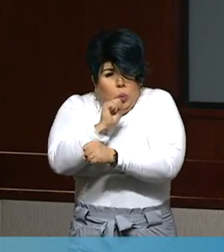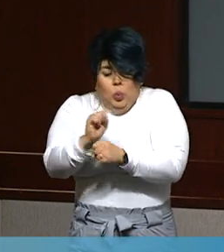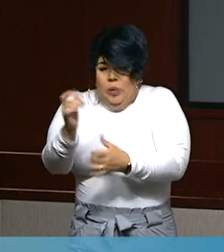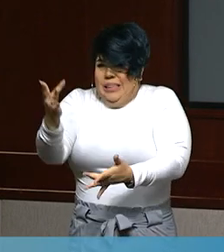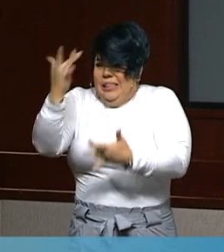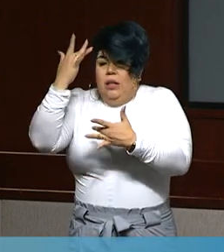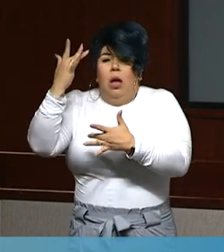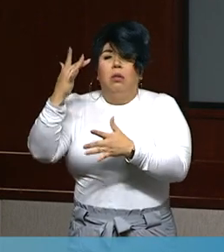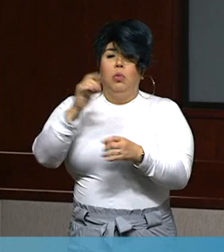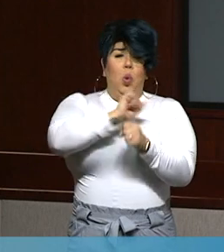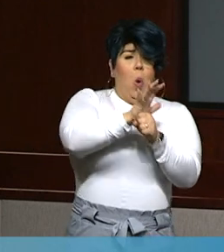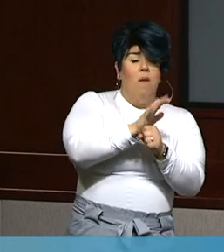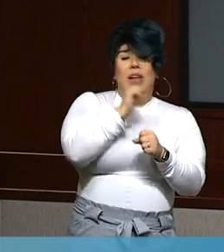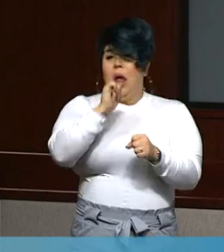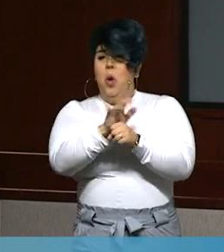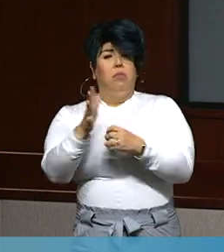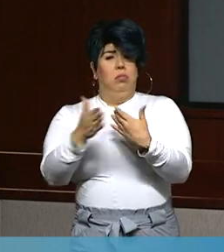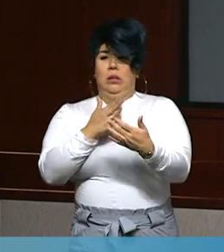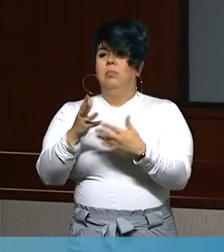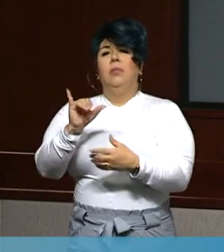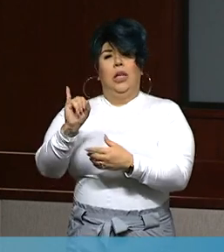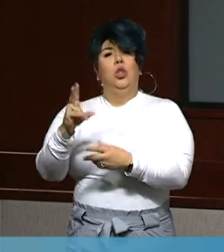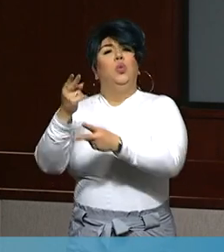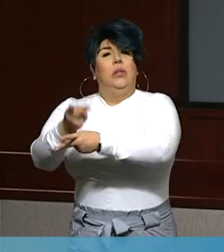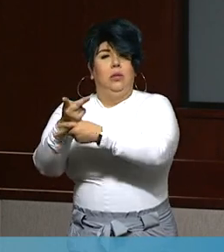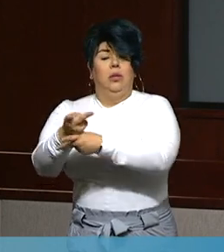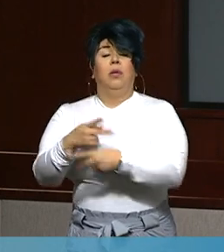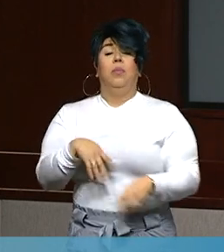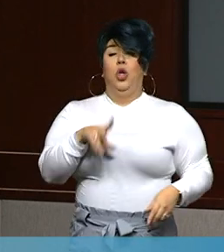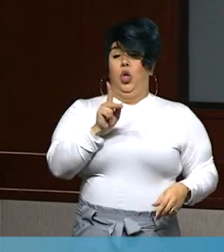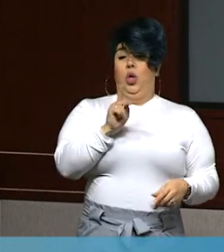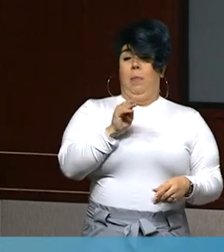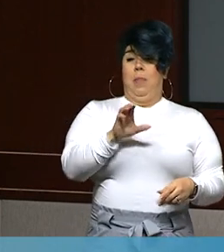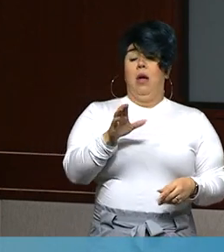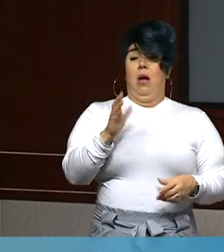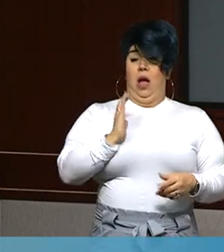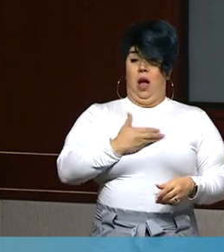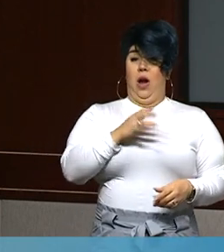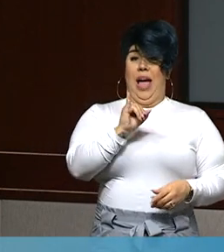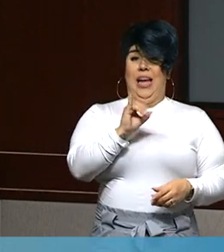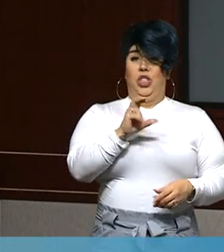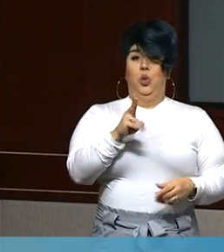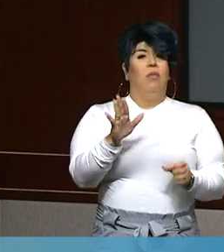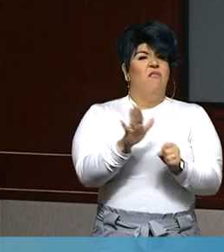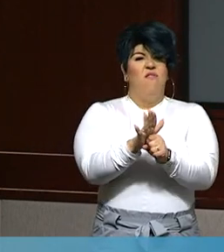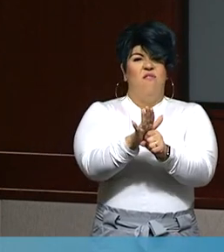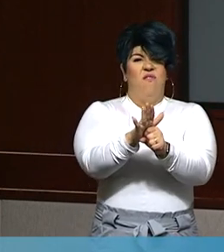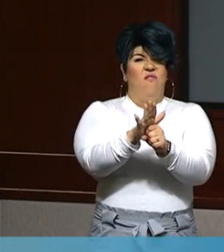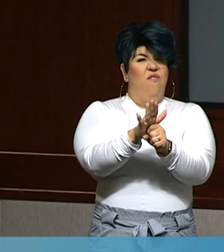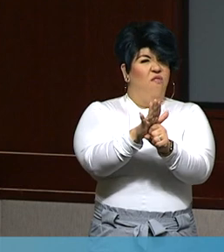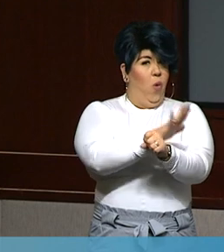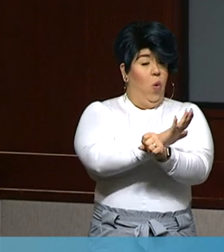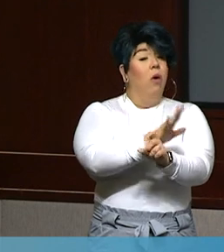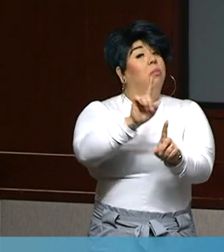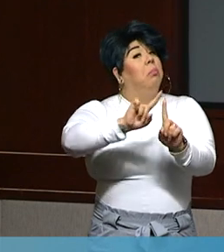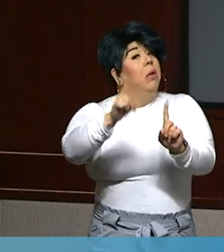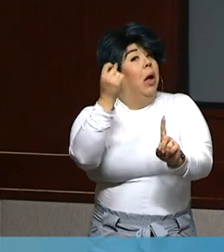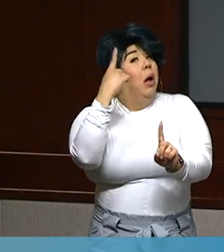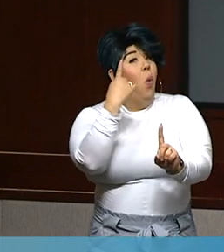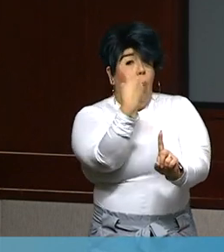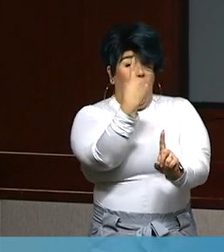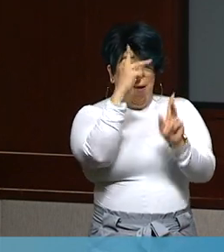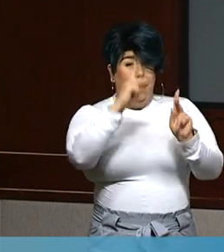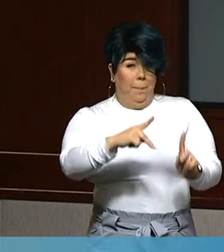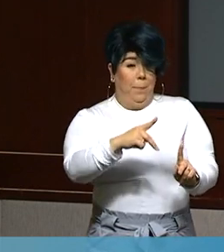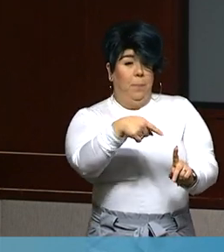of life. At Kern Medical, as of today, our ICU is full. However, we only have one COVID positive patient.